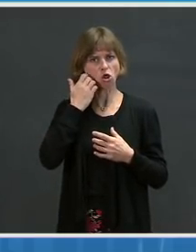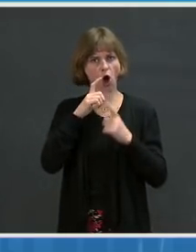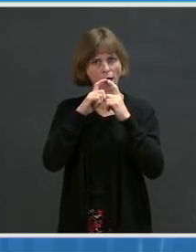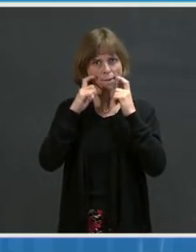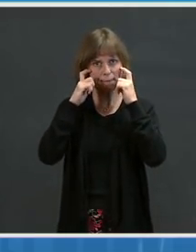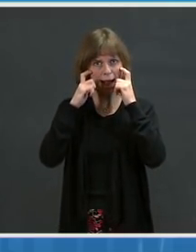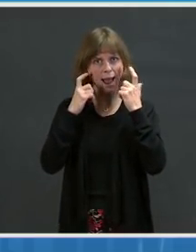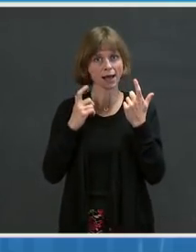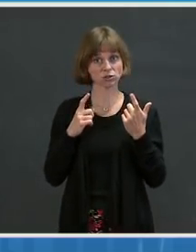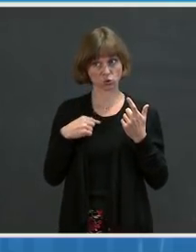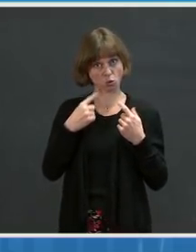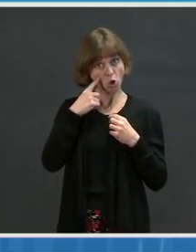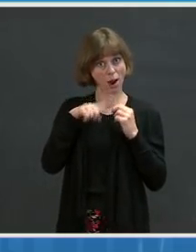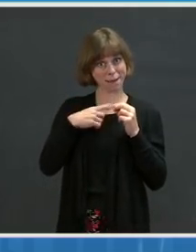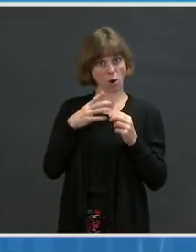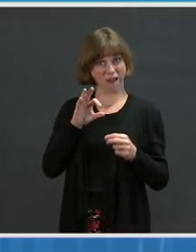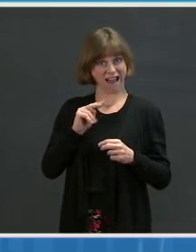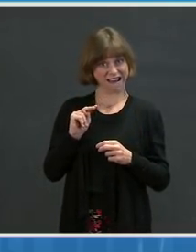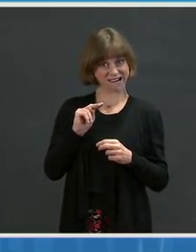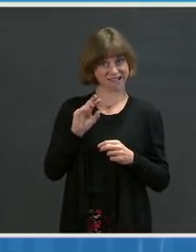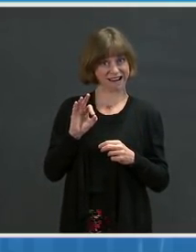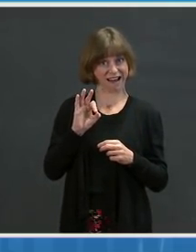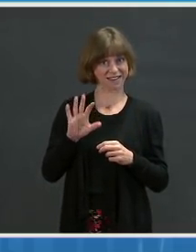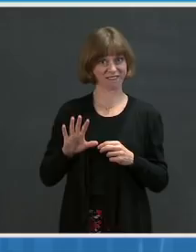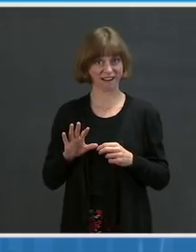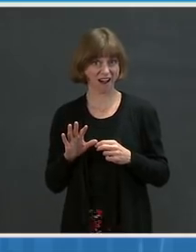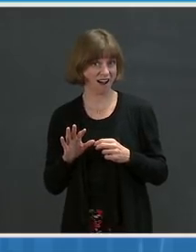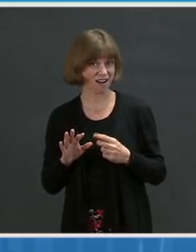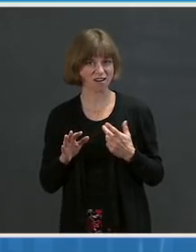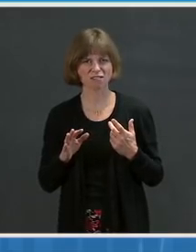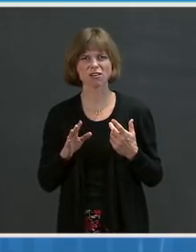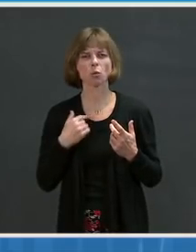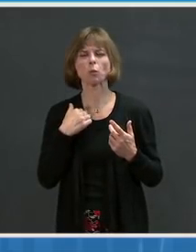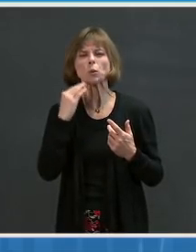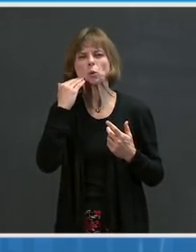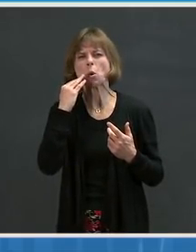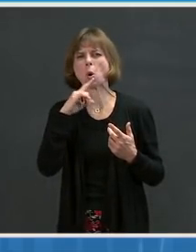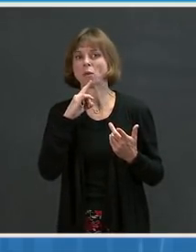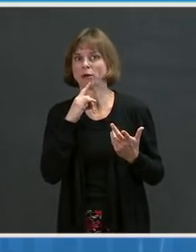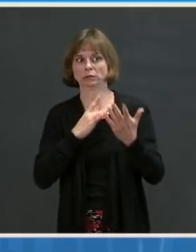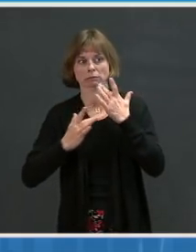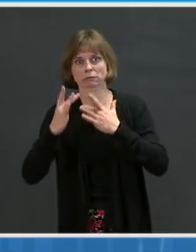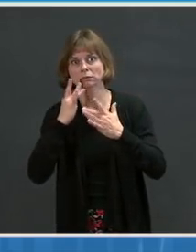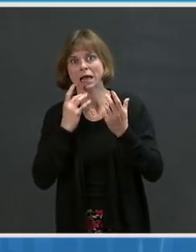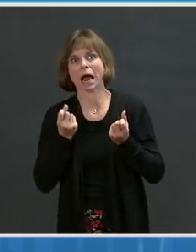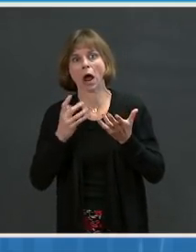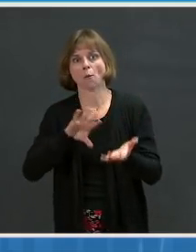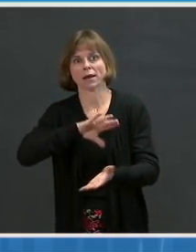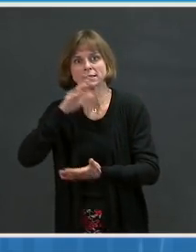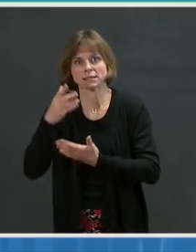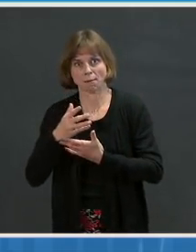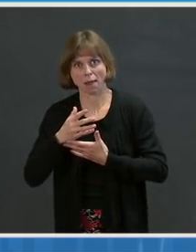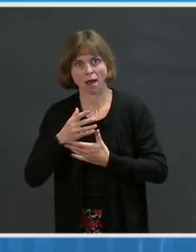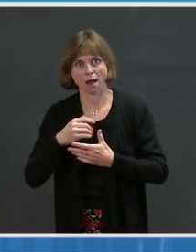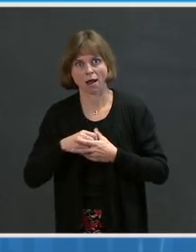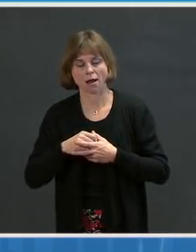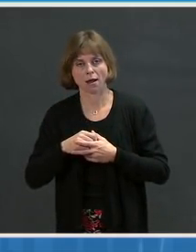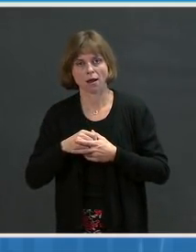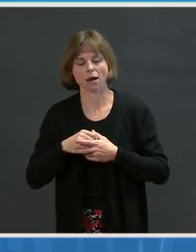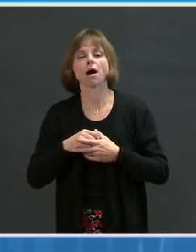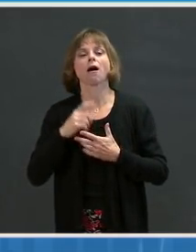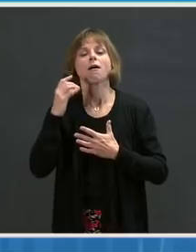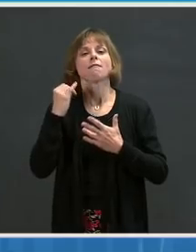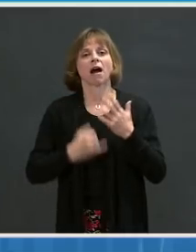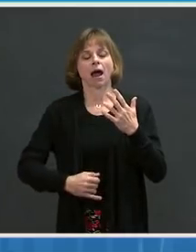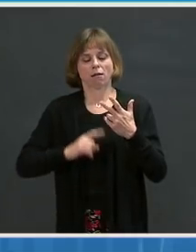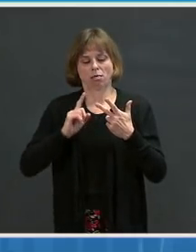N95s at all, even though we know that there is, you constrained supply of those. And then finally, just a question